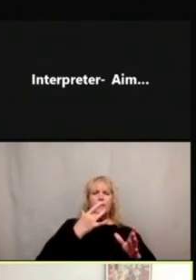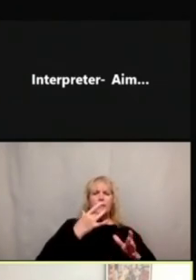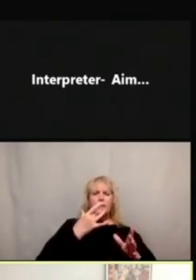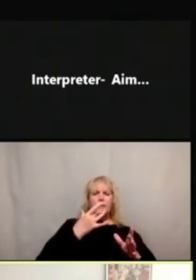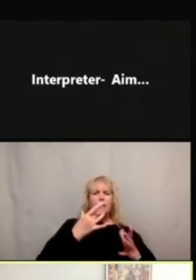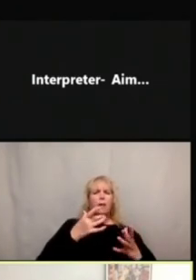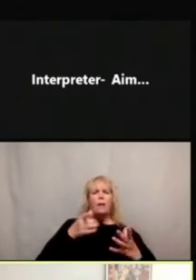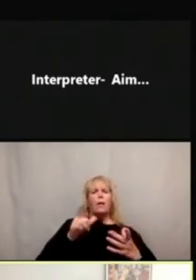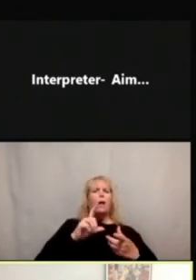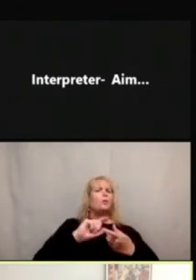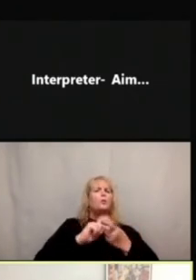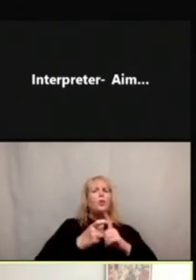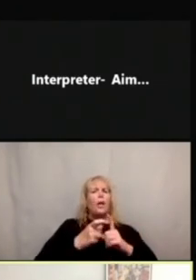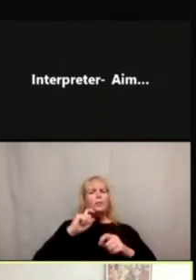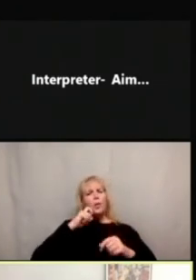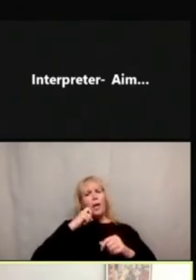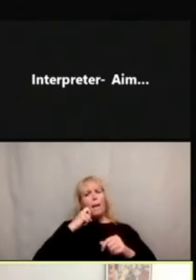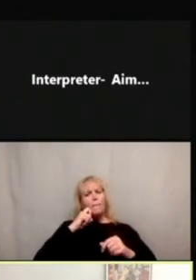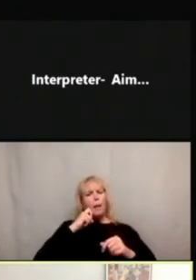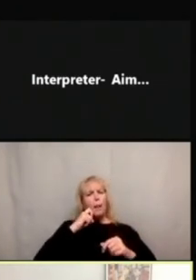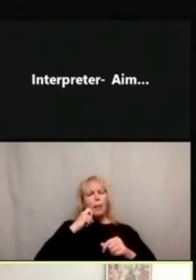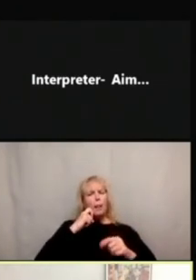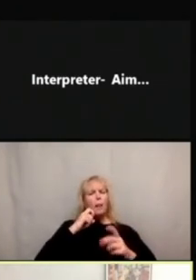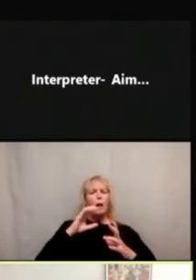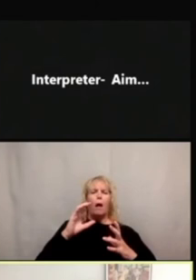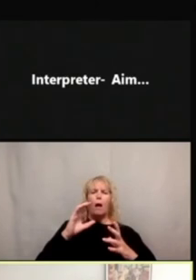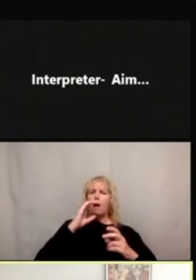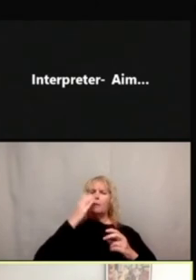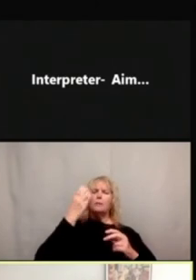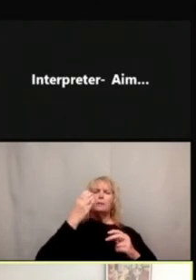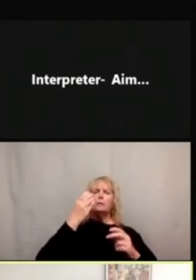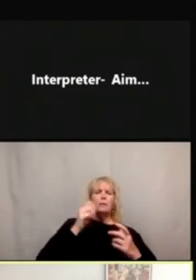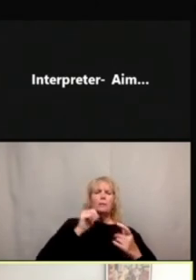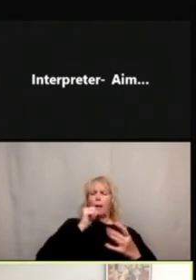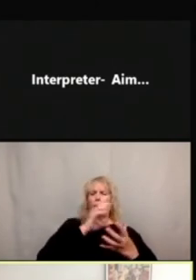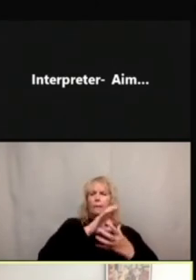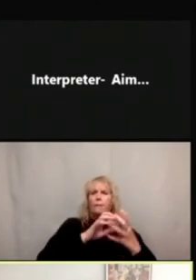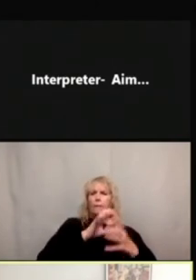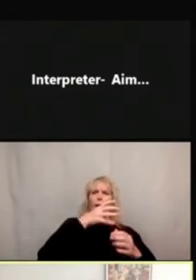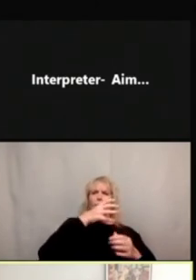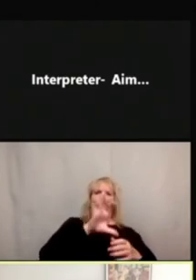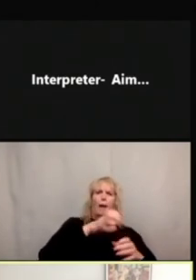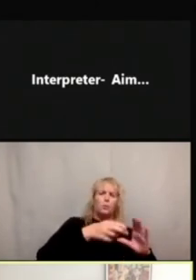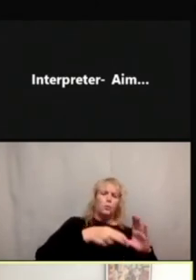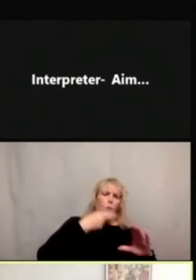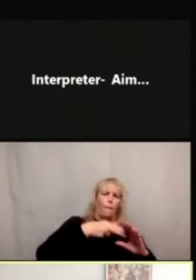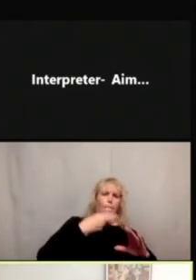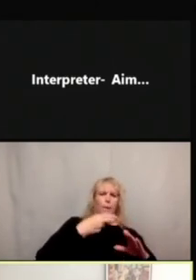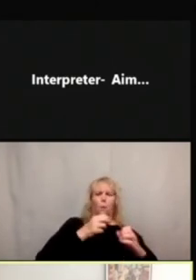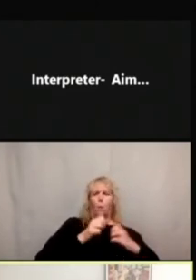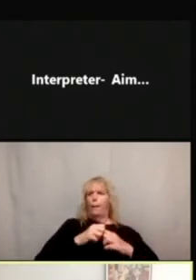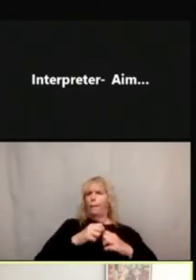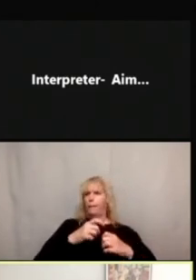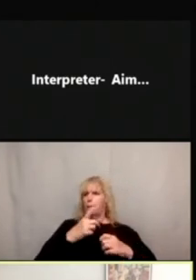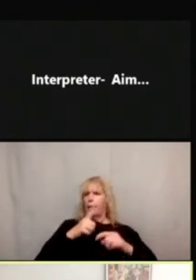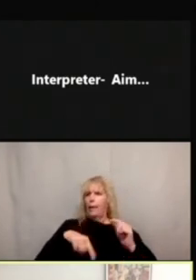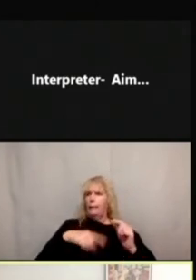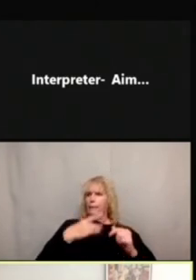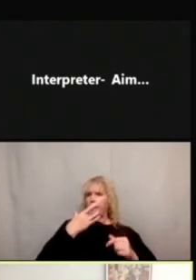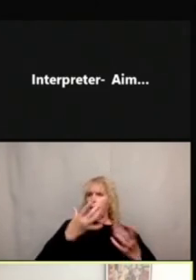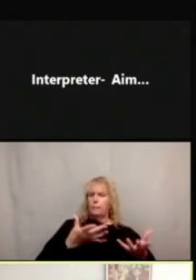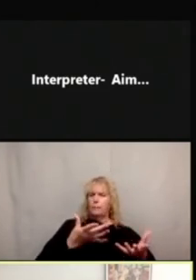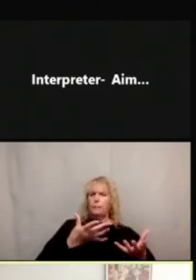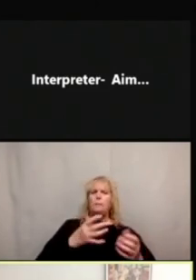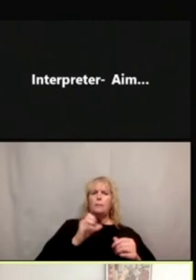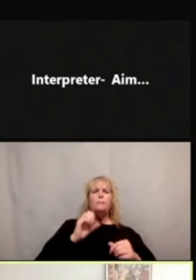apple to avoid kind of conflating hot soup versus can't taste. So we we